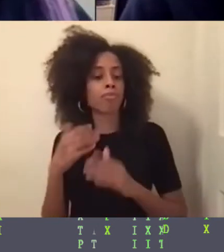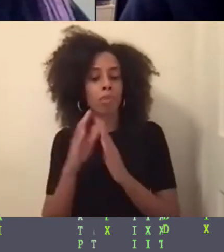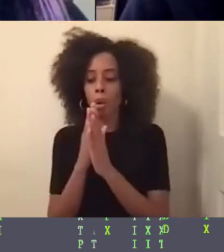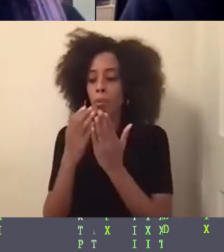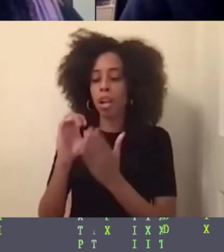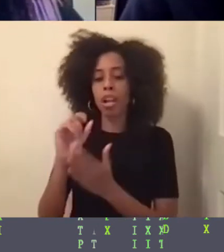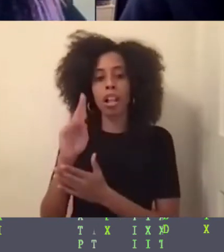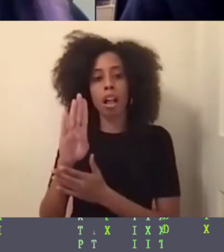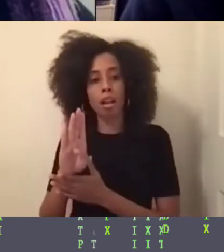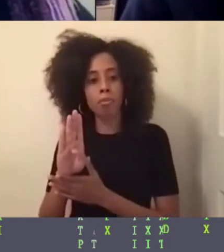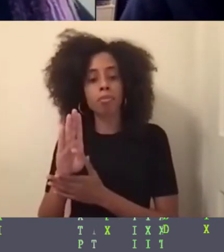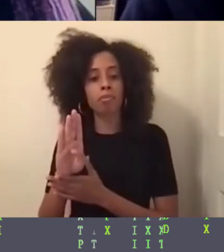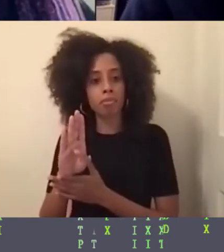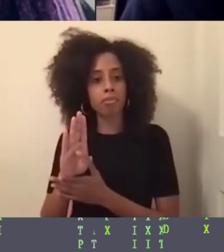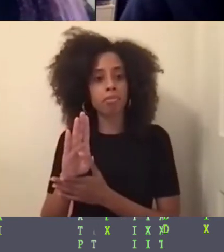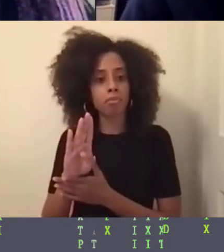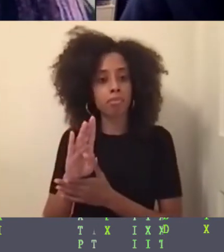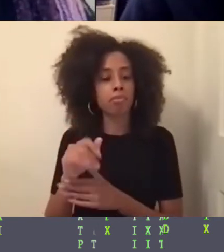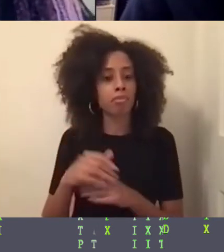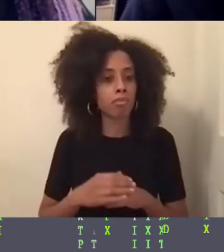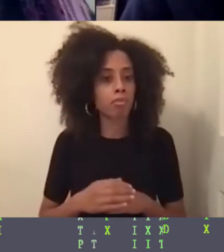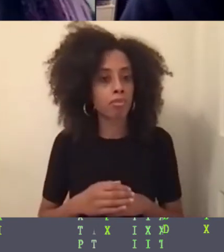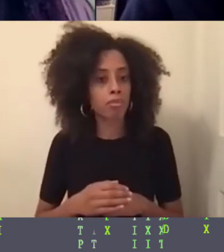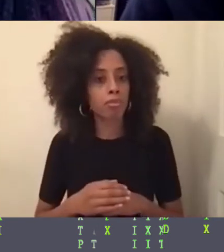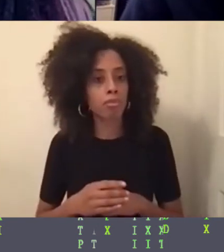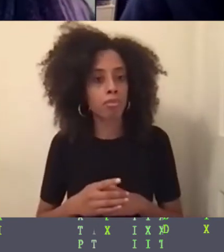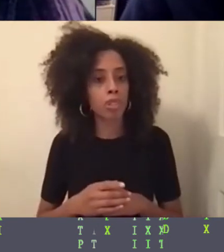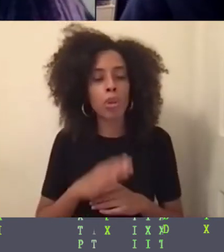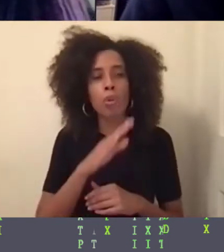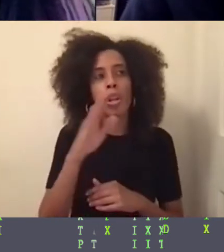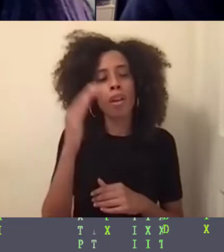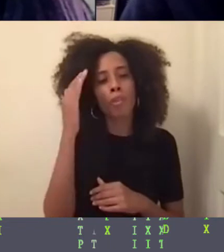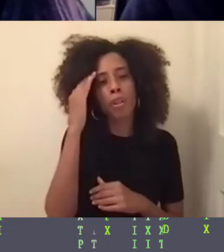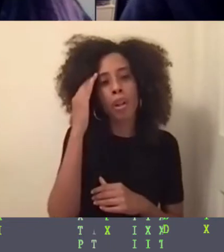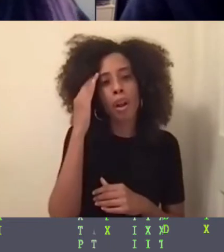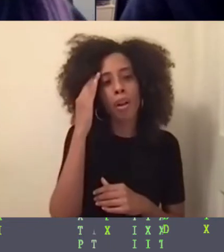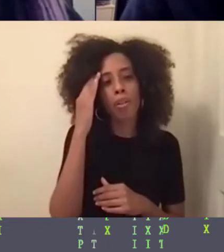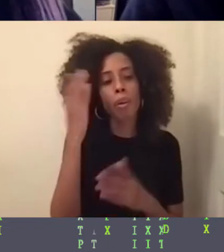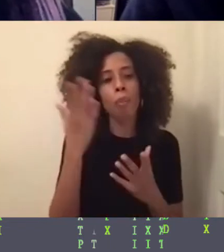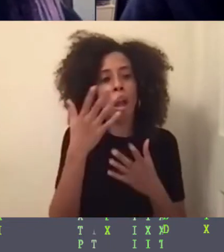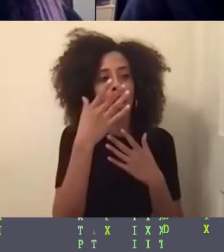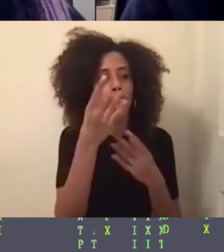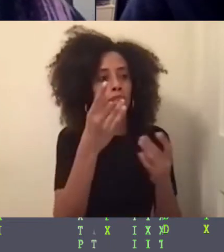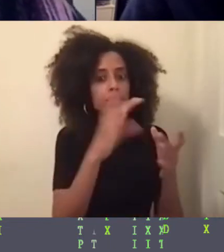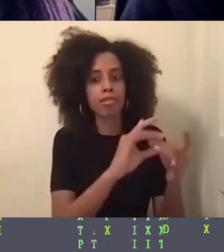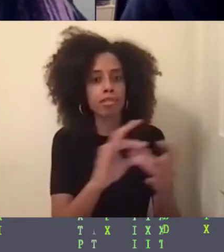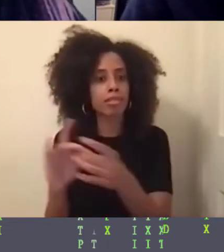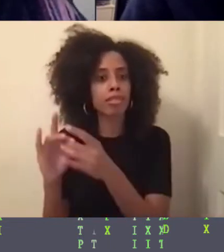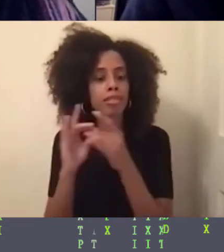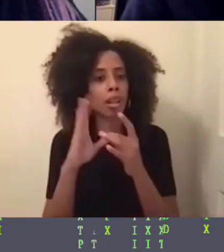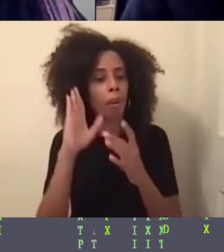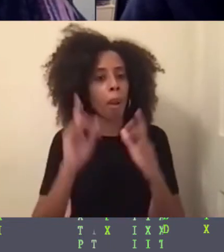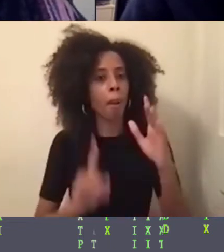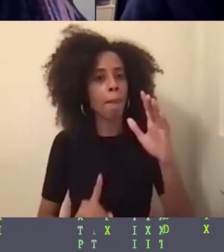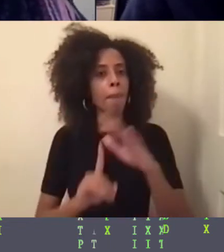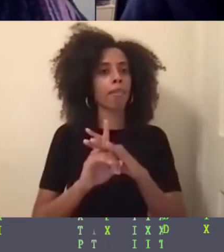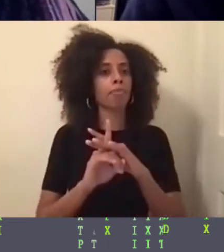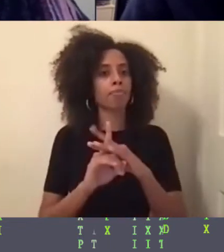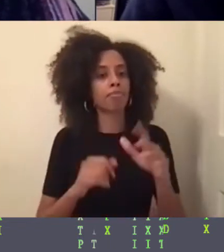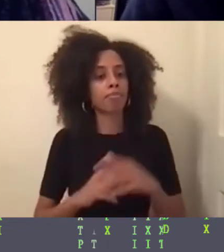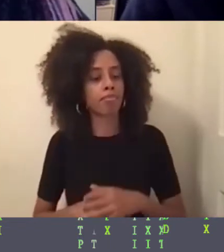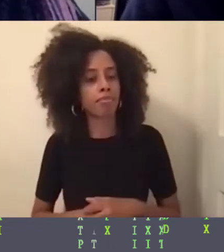also comes into play too. Cause you never know what like, like-minded interests pop up. So yes, yes. It has really been,